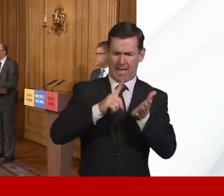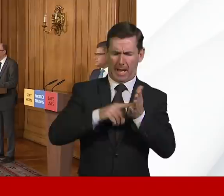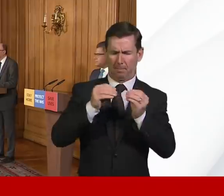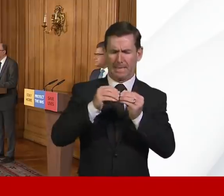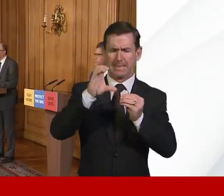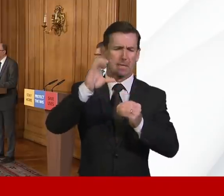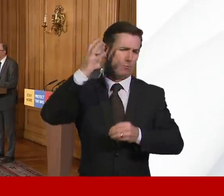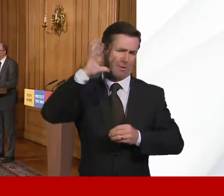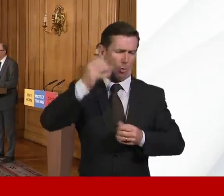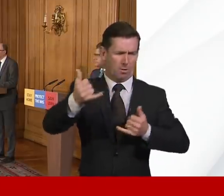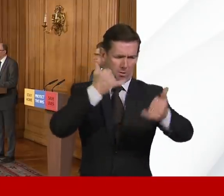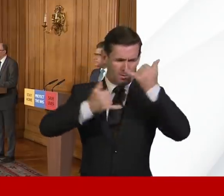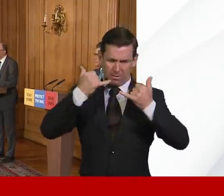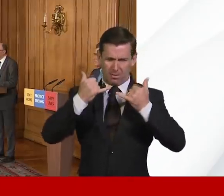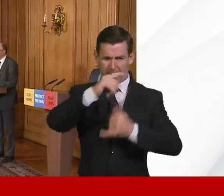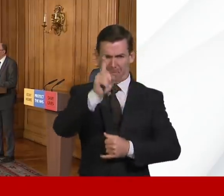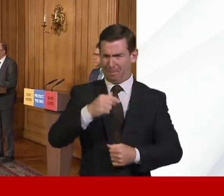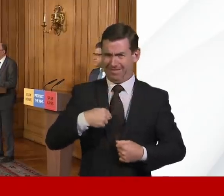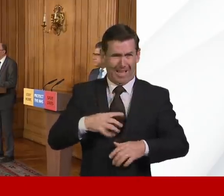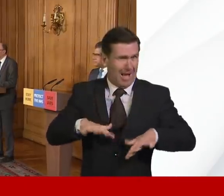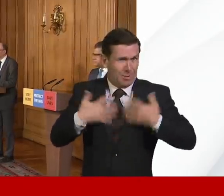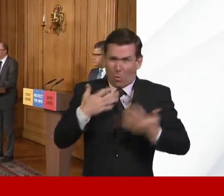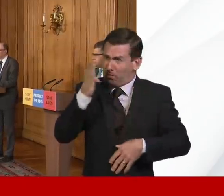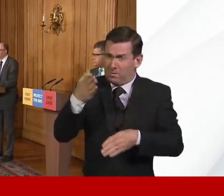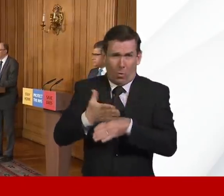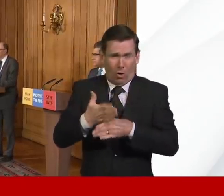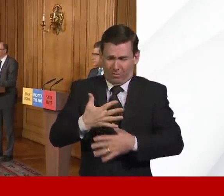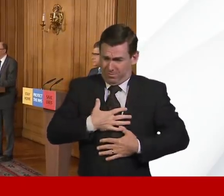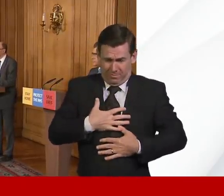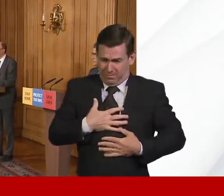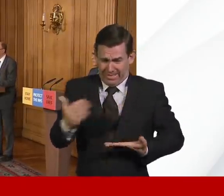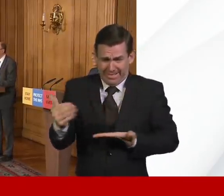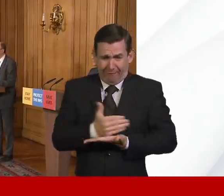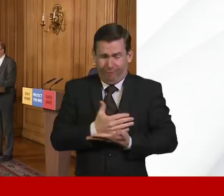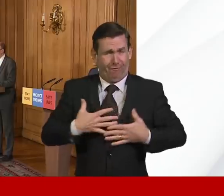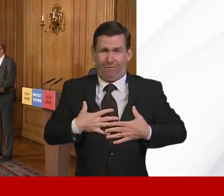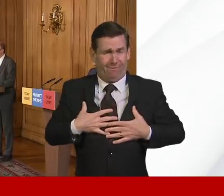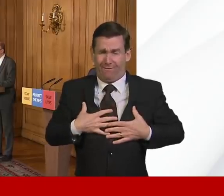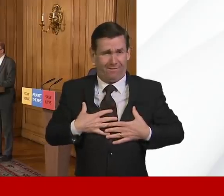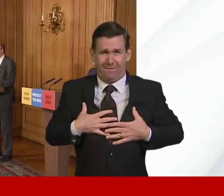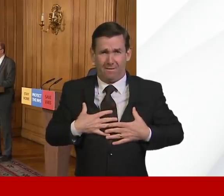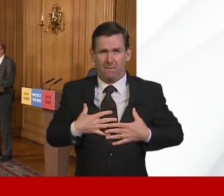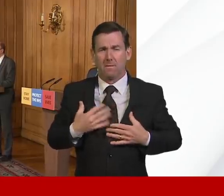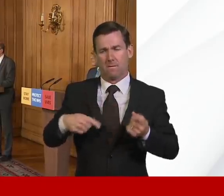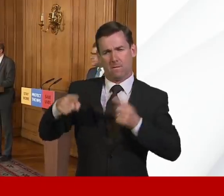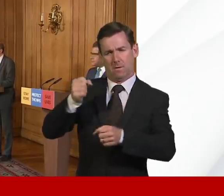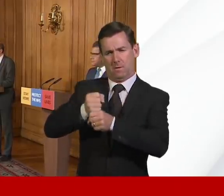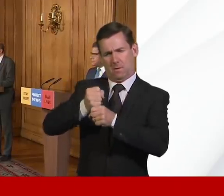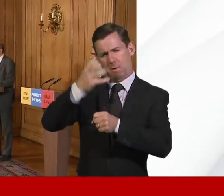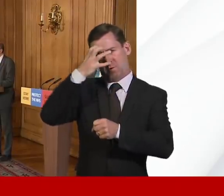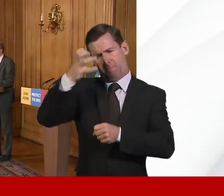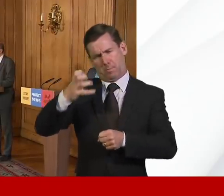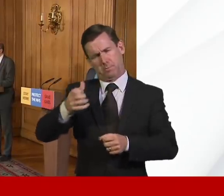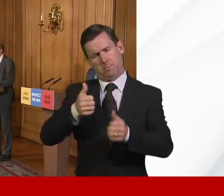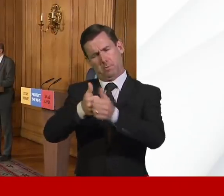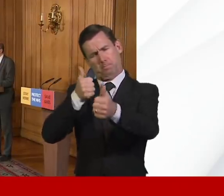saying they simply don't feel safe at work. And while the government's urged employers to be responsible for this, and it's clear some have, it's also clear that many